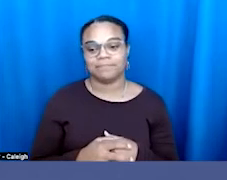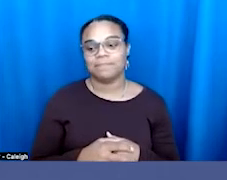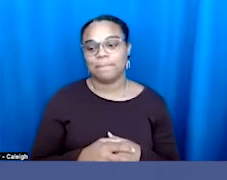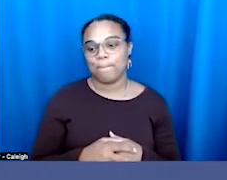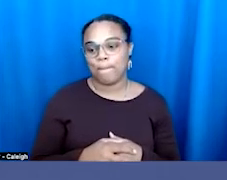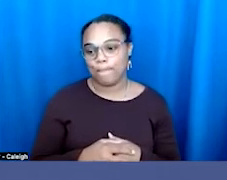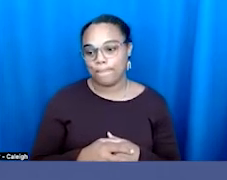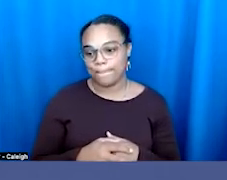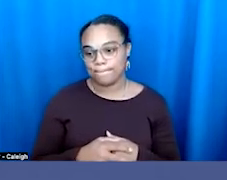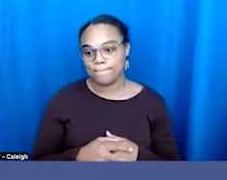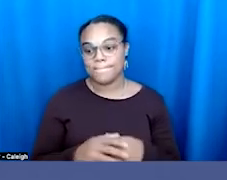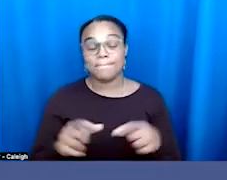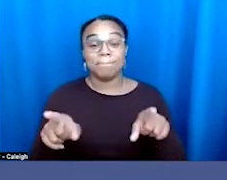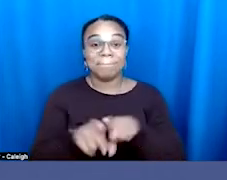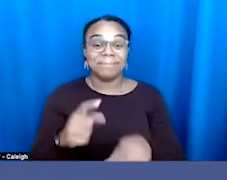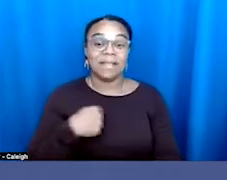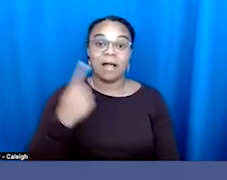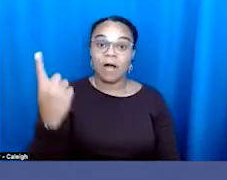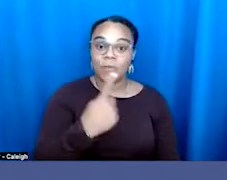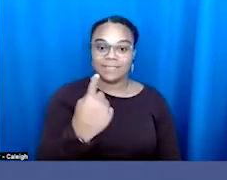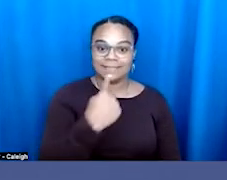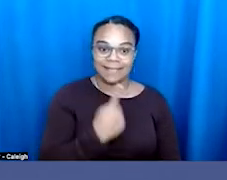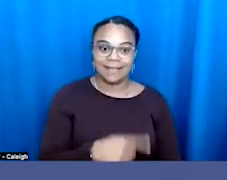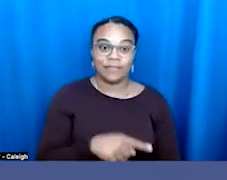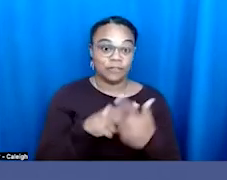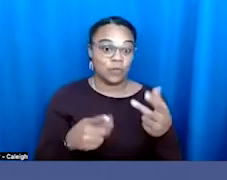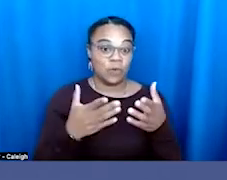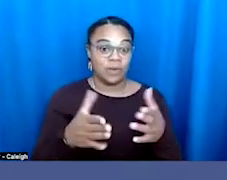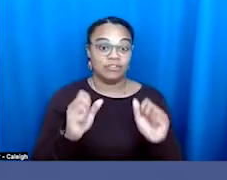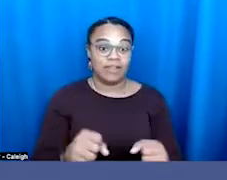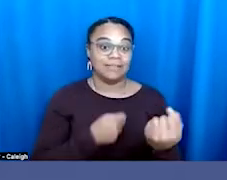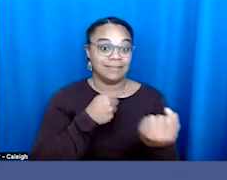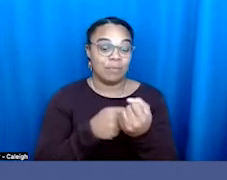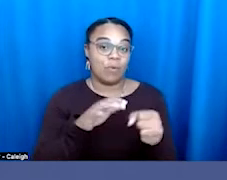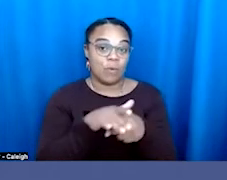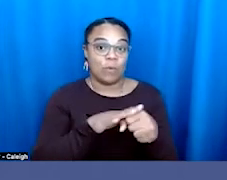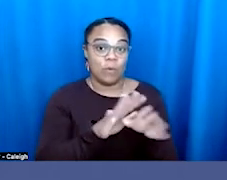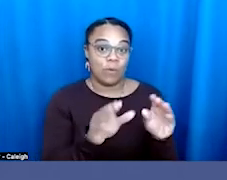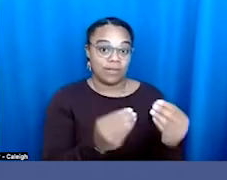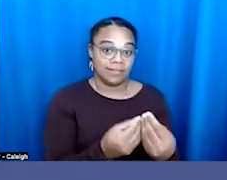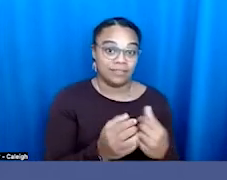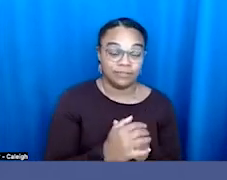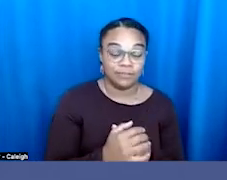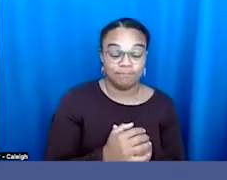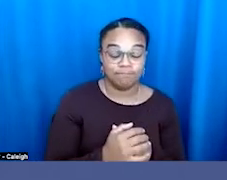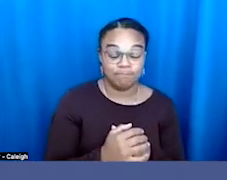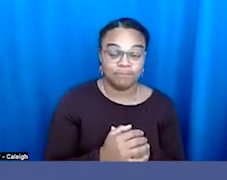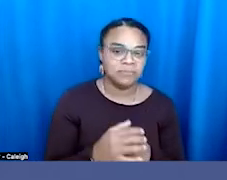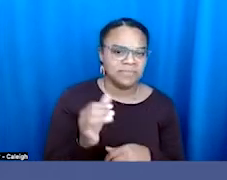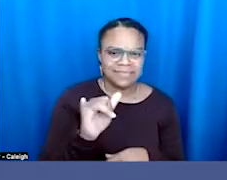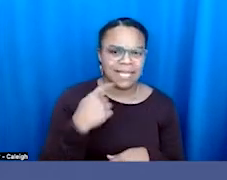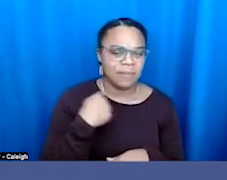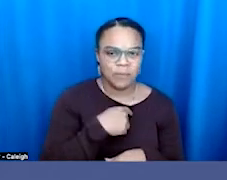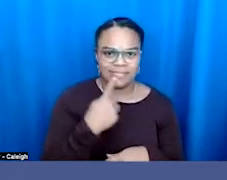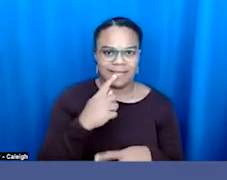I always say there's three ways to support local organizations. And as we highlighted at the beginning of this